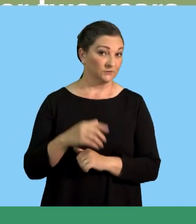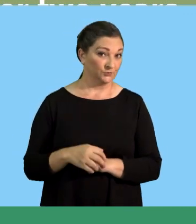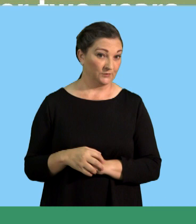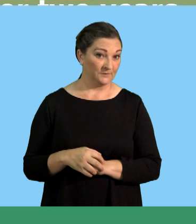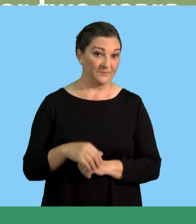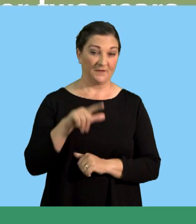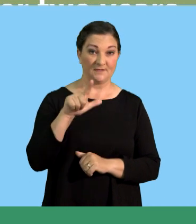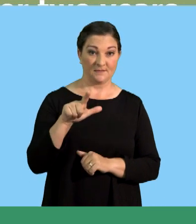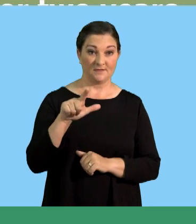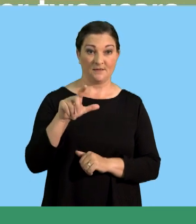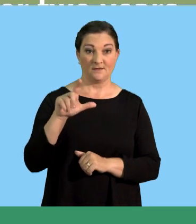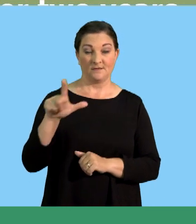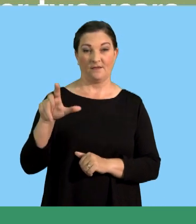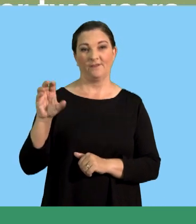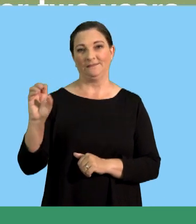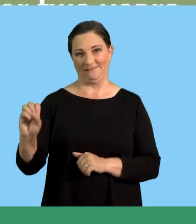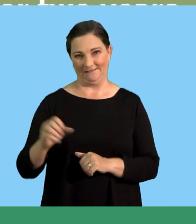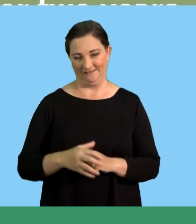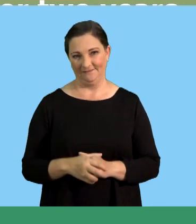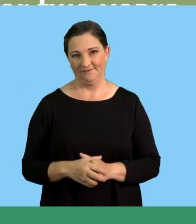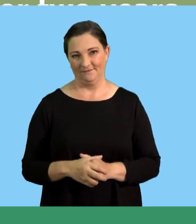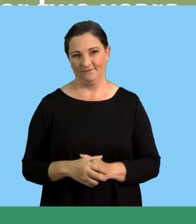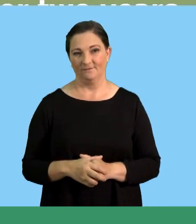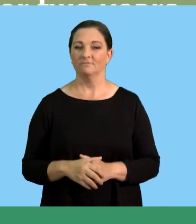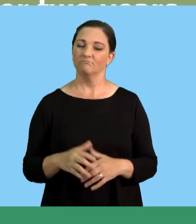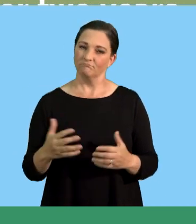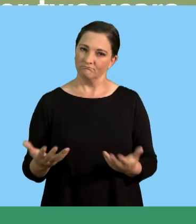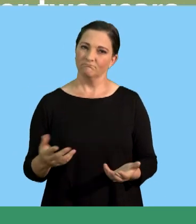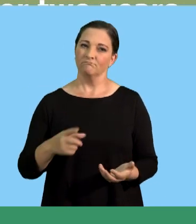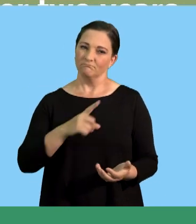is equal to 7,700.